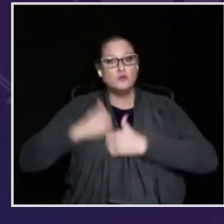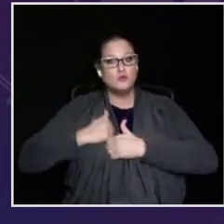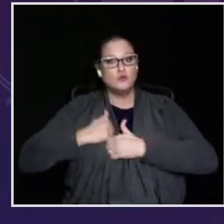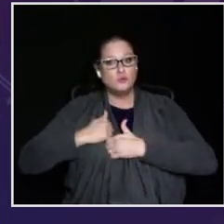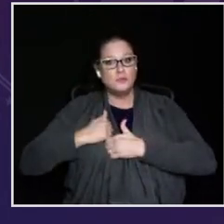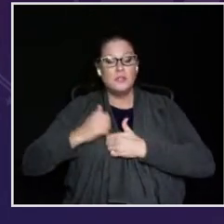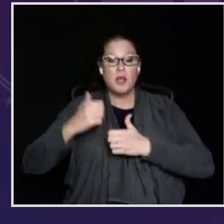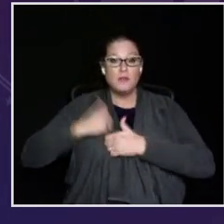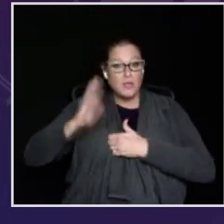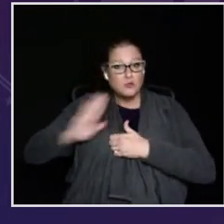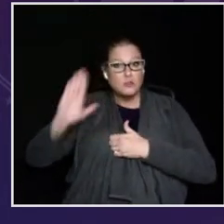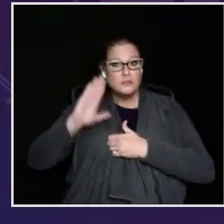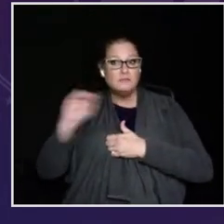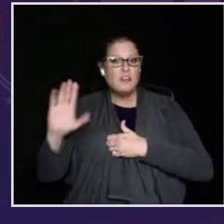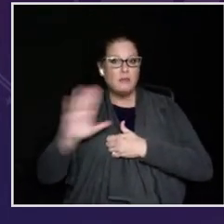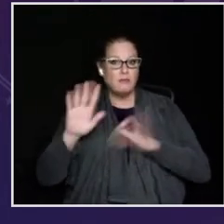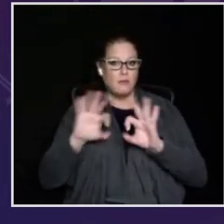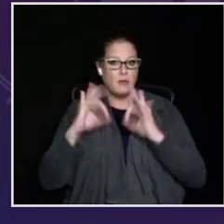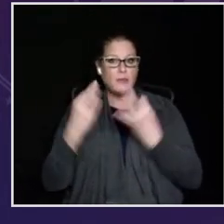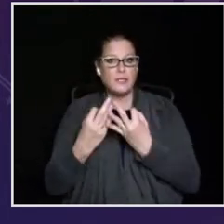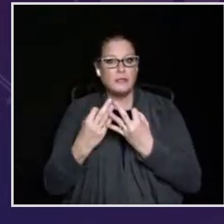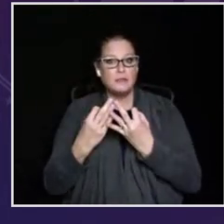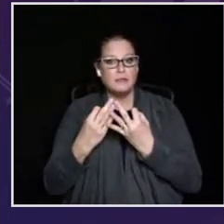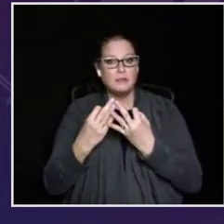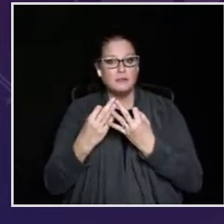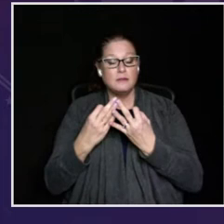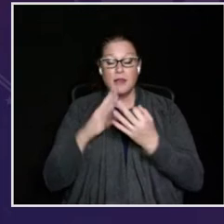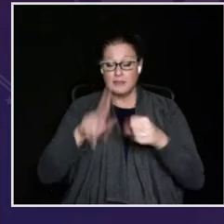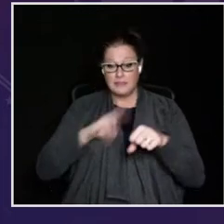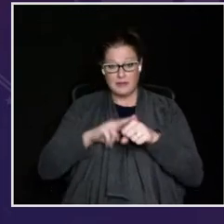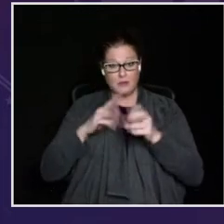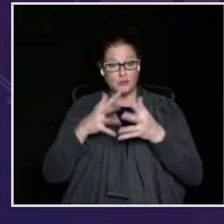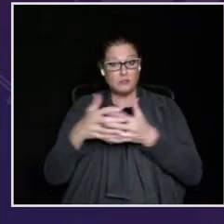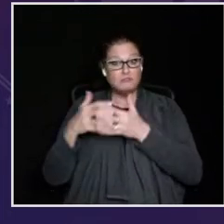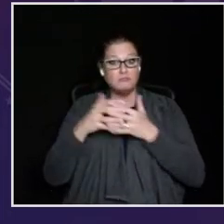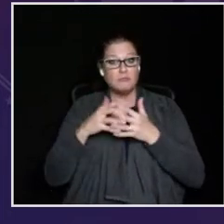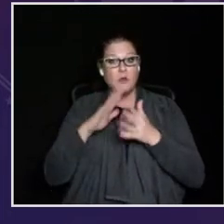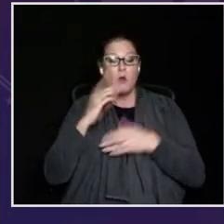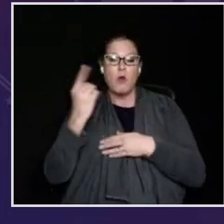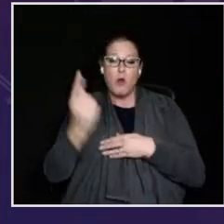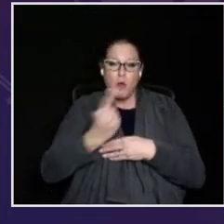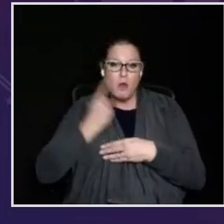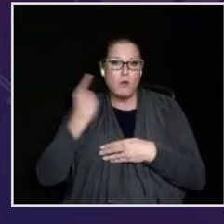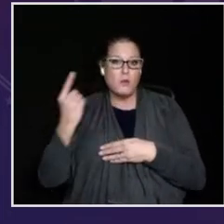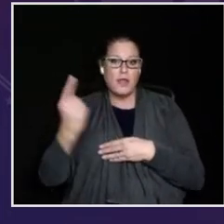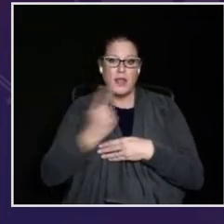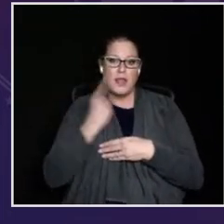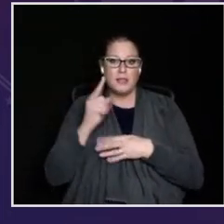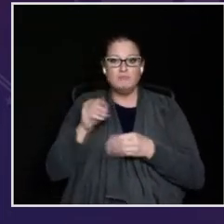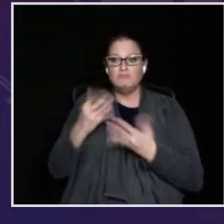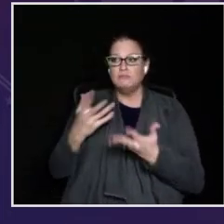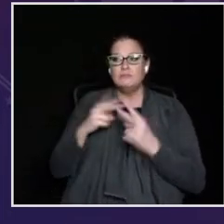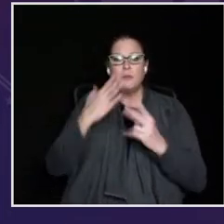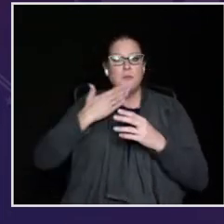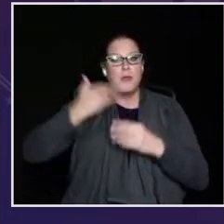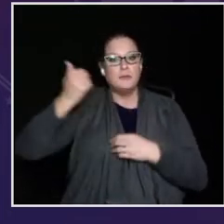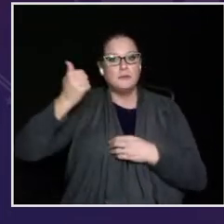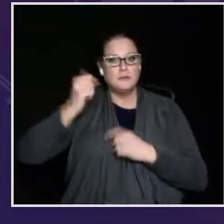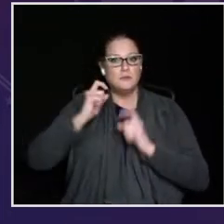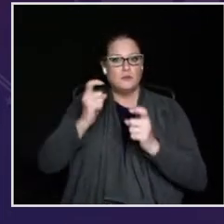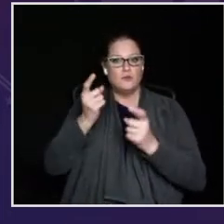opportunity to serve. may God bless our troops, our veterans, and their families, and, as a nation,